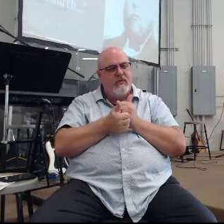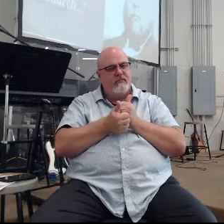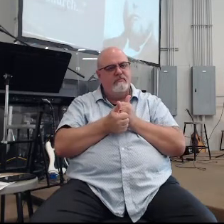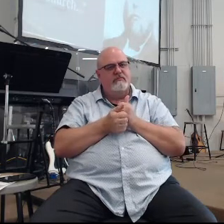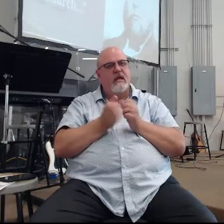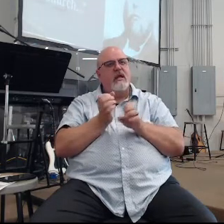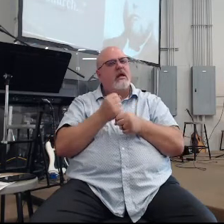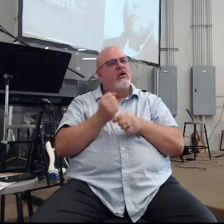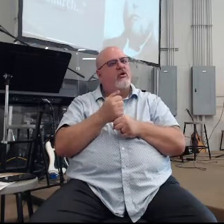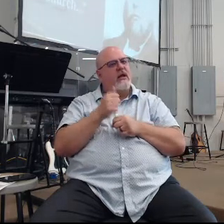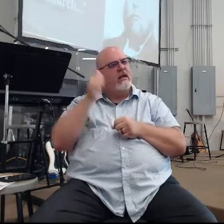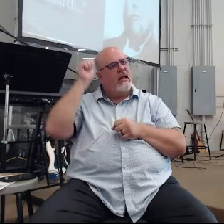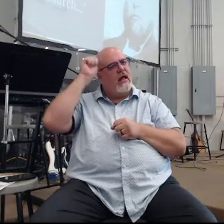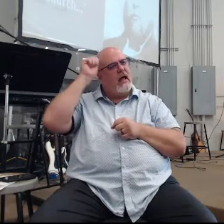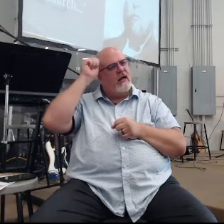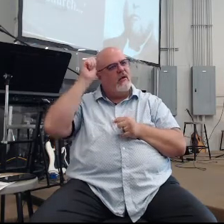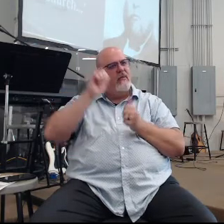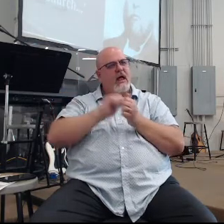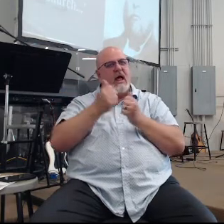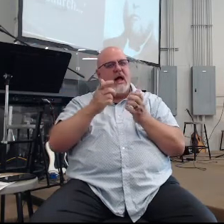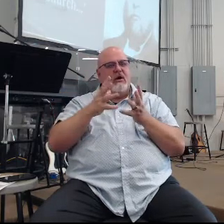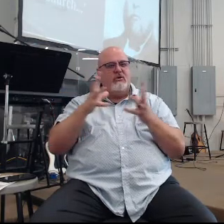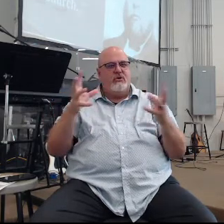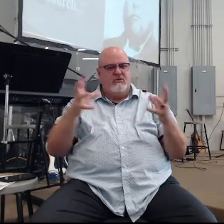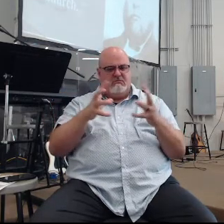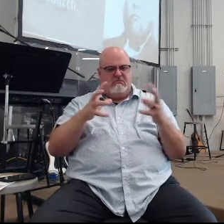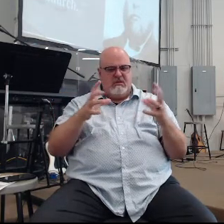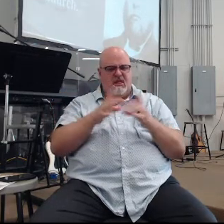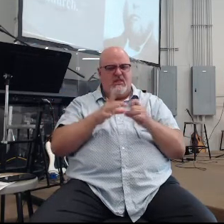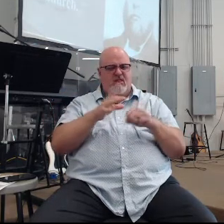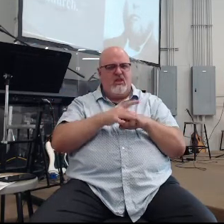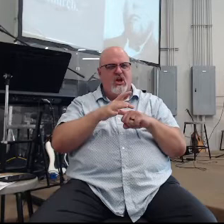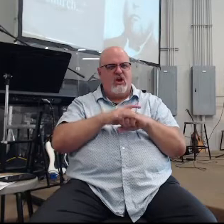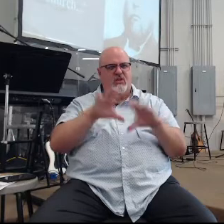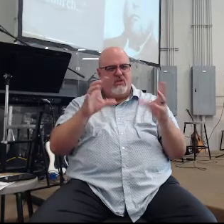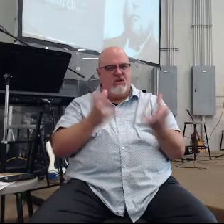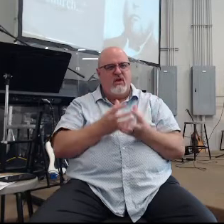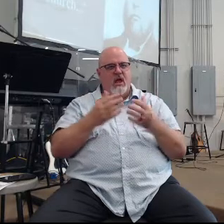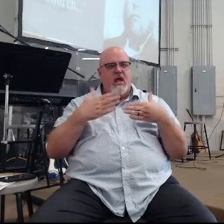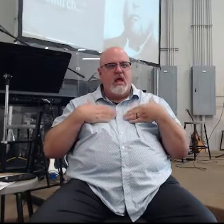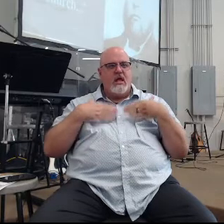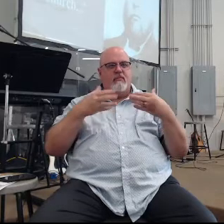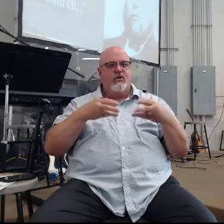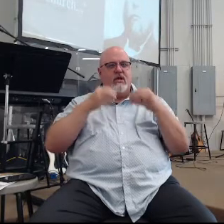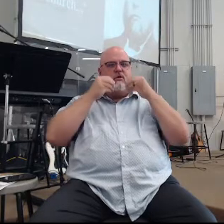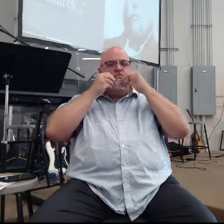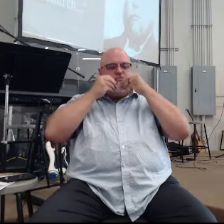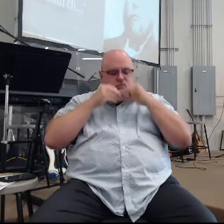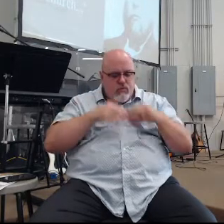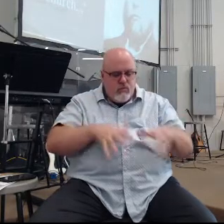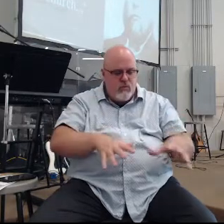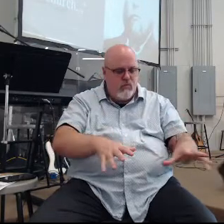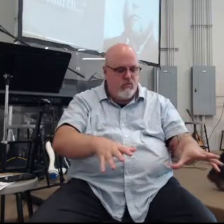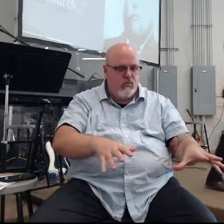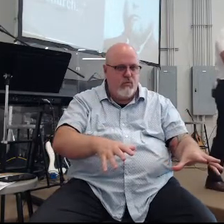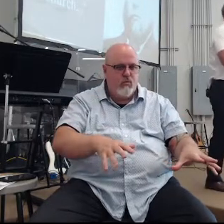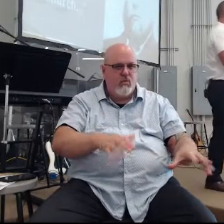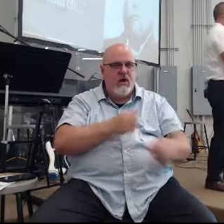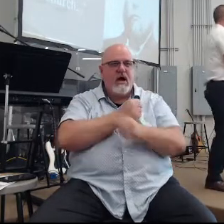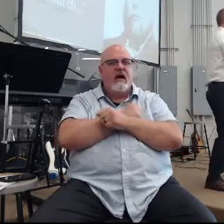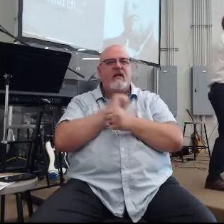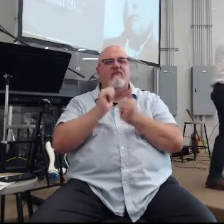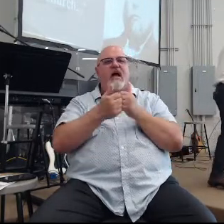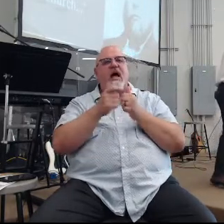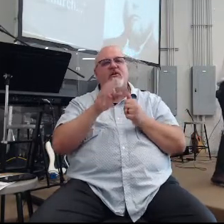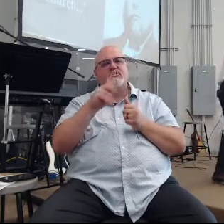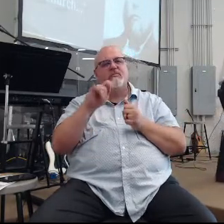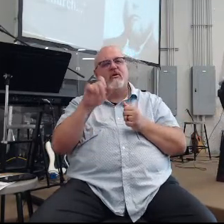he created Adam, how did he bring the big ball of mud to life? He breathed into him. I love how Spurgeon put